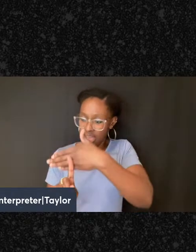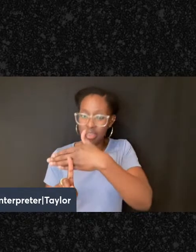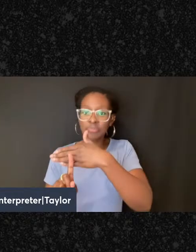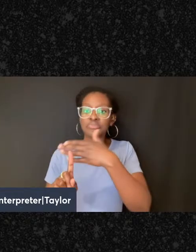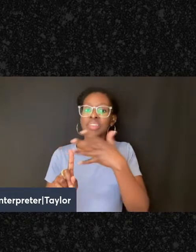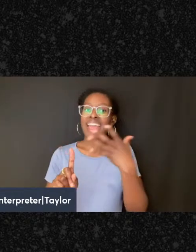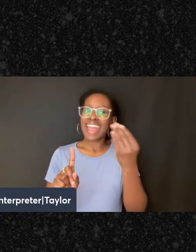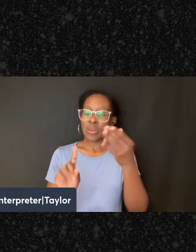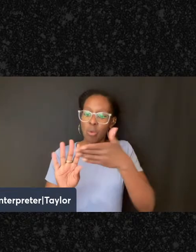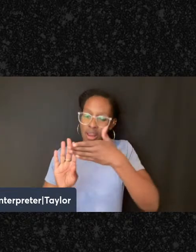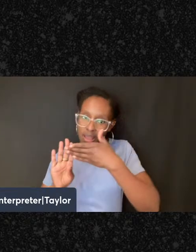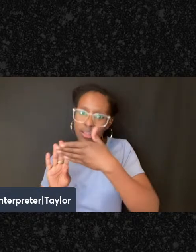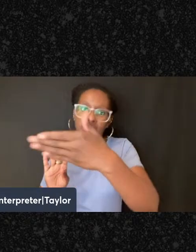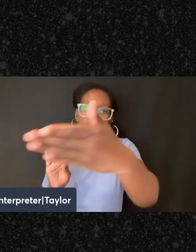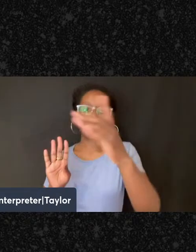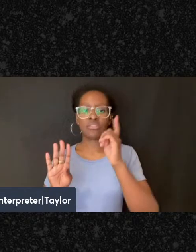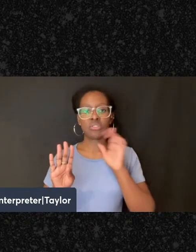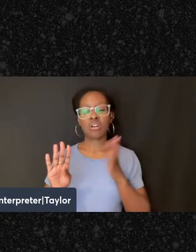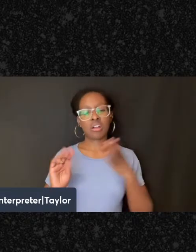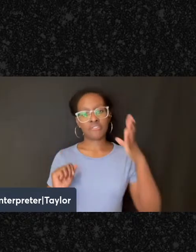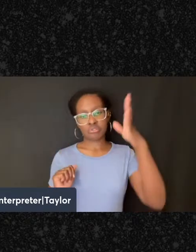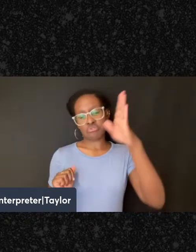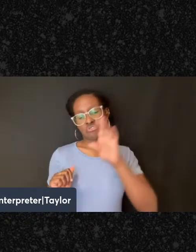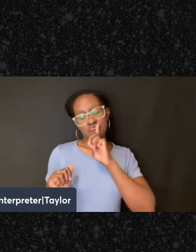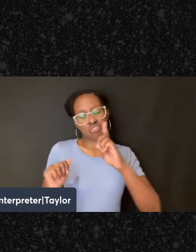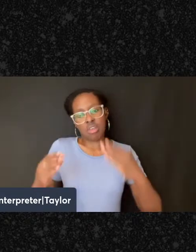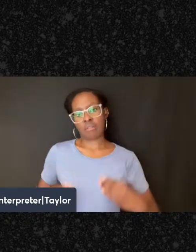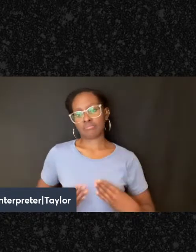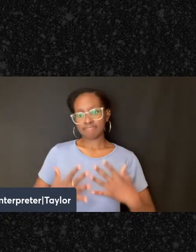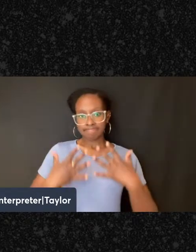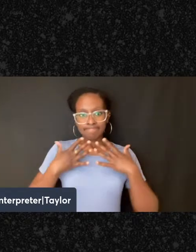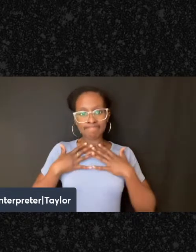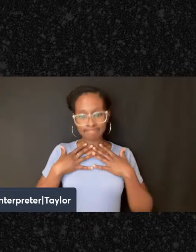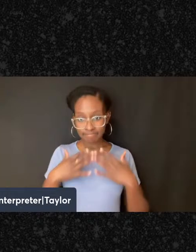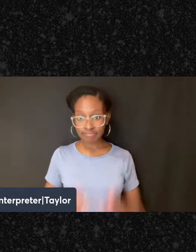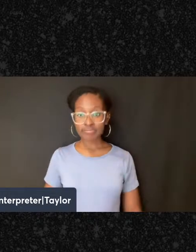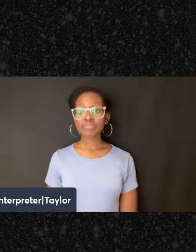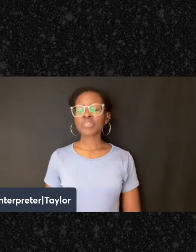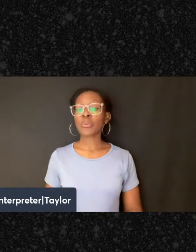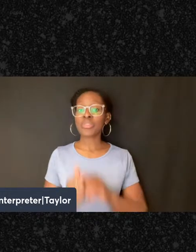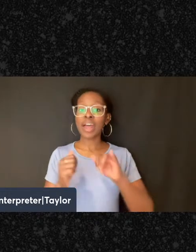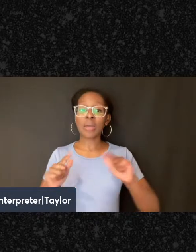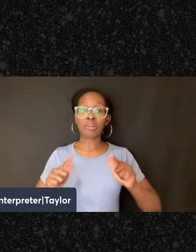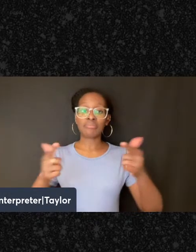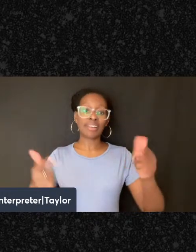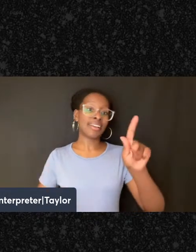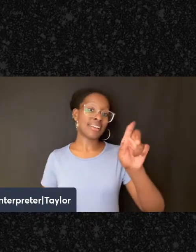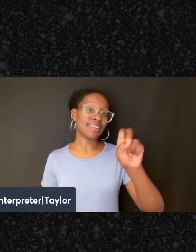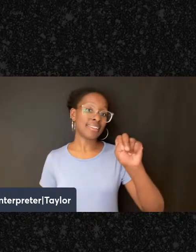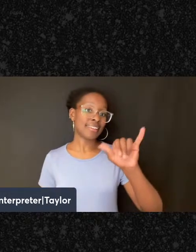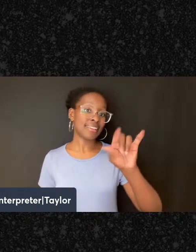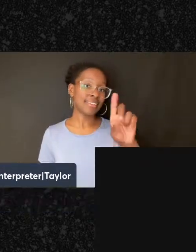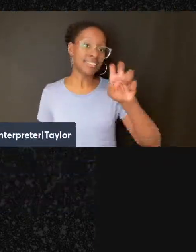and what could be in the future is truly inspiring. So with that, I'll turn it over to Kenyon. Kenyon?